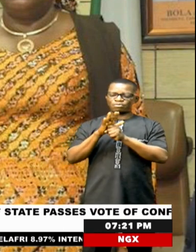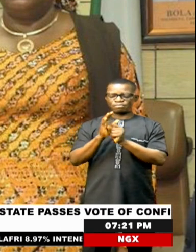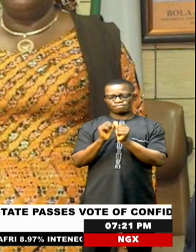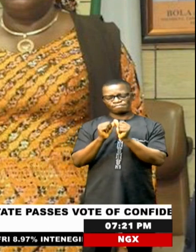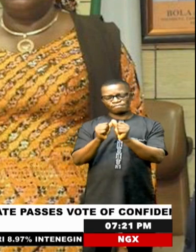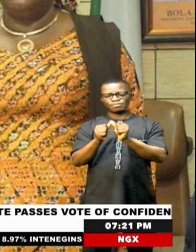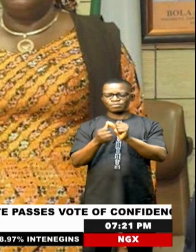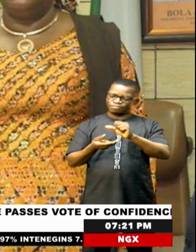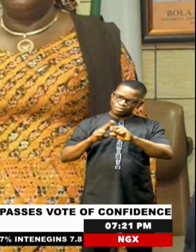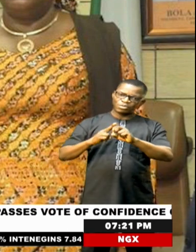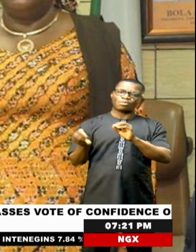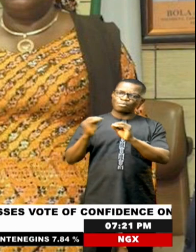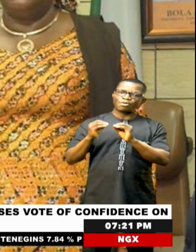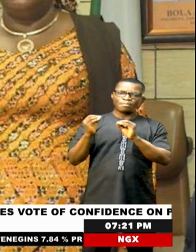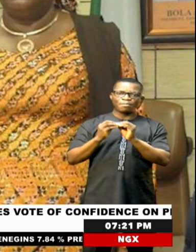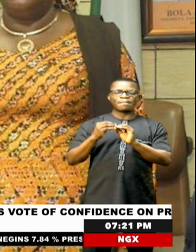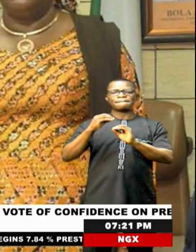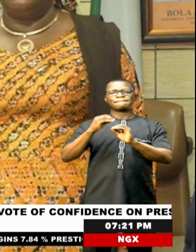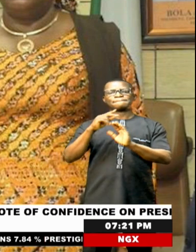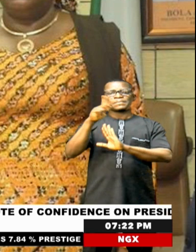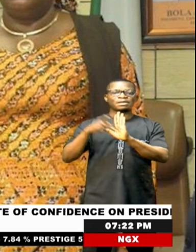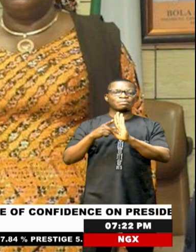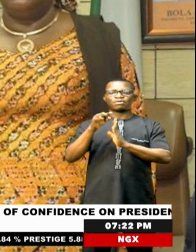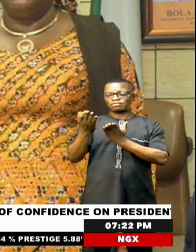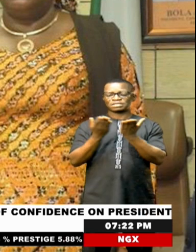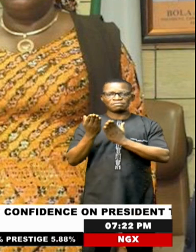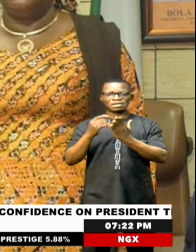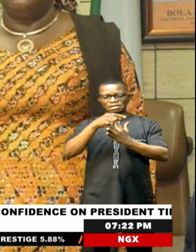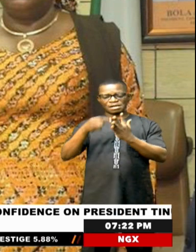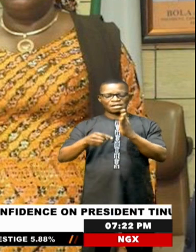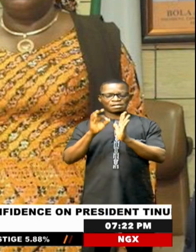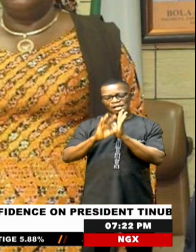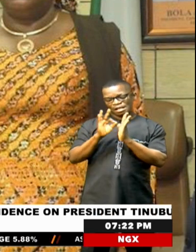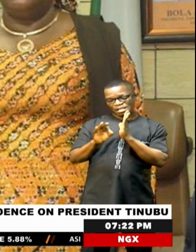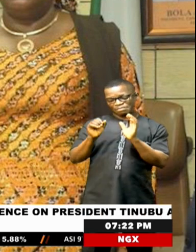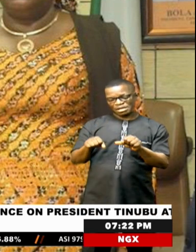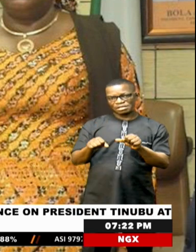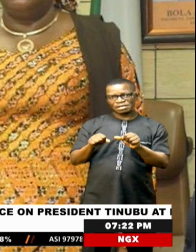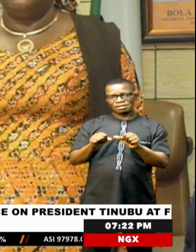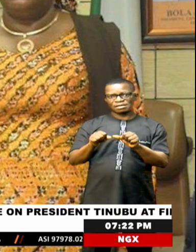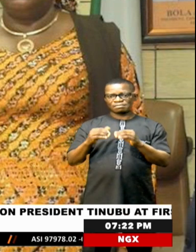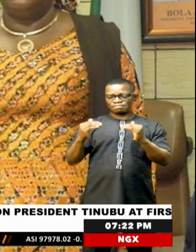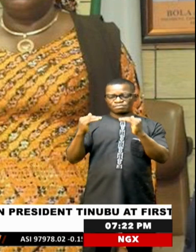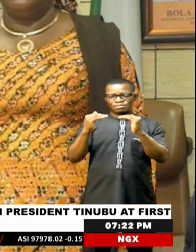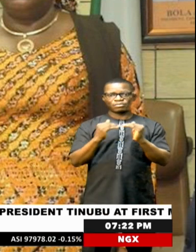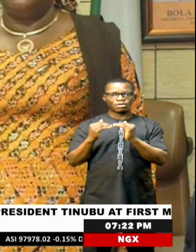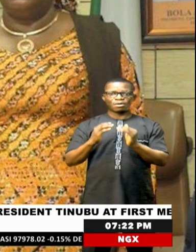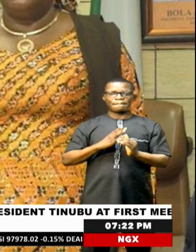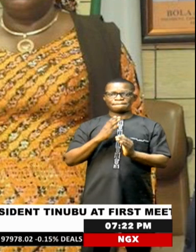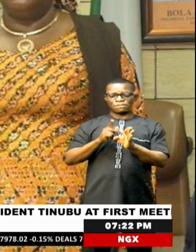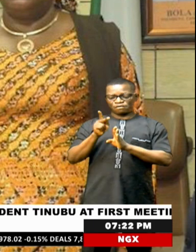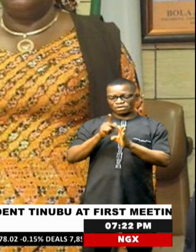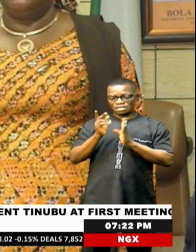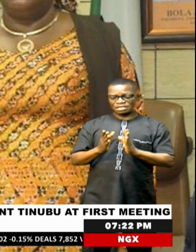and deploy the core principles of the service, namely accountability, meritocracy, professionalism,